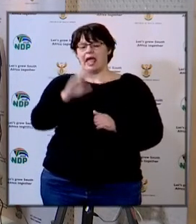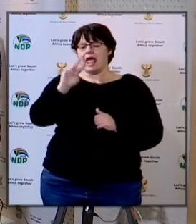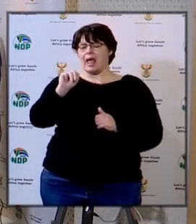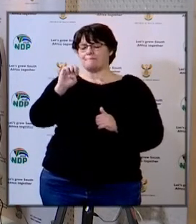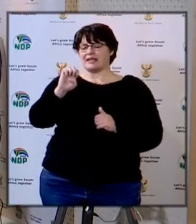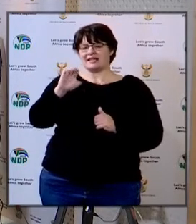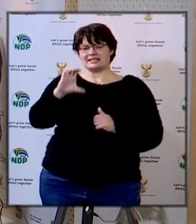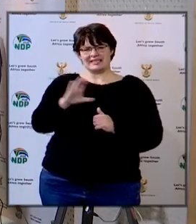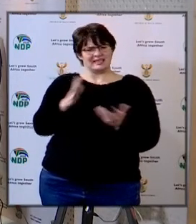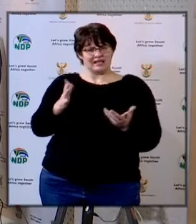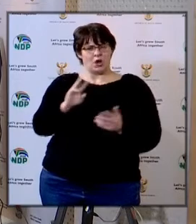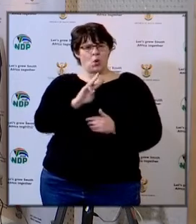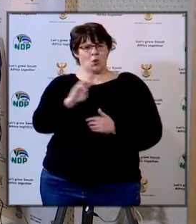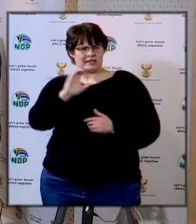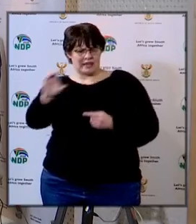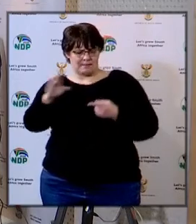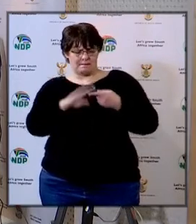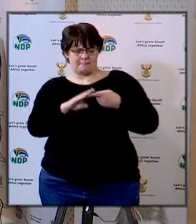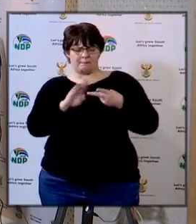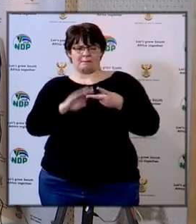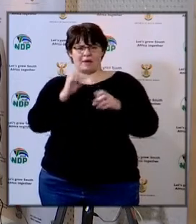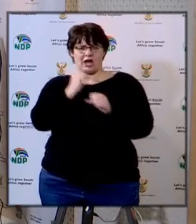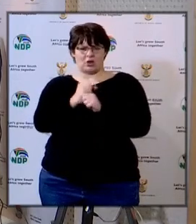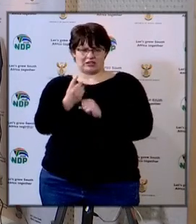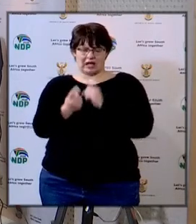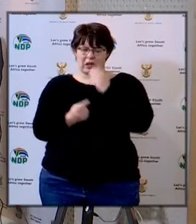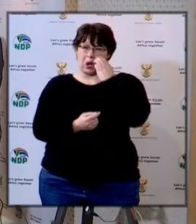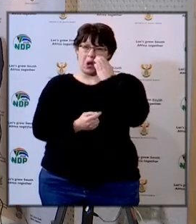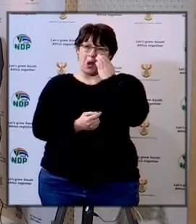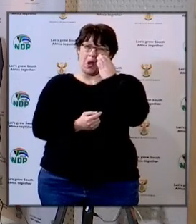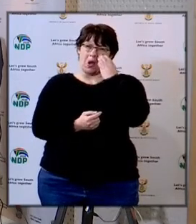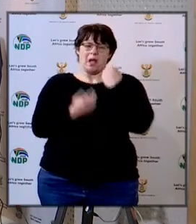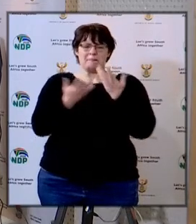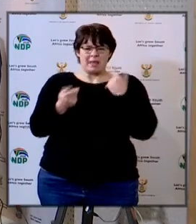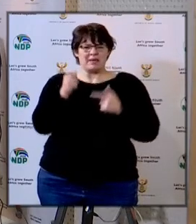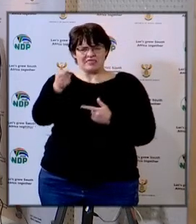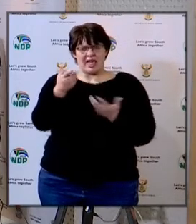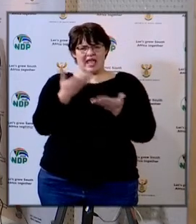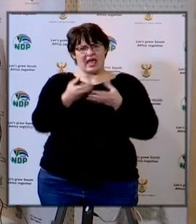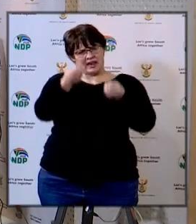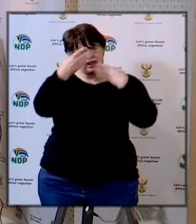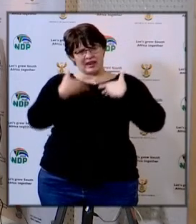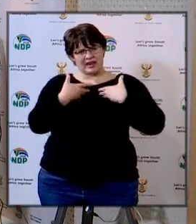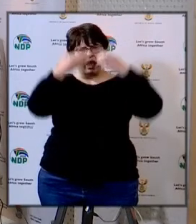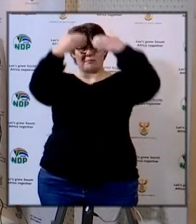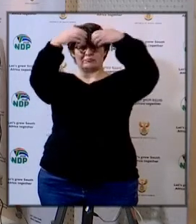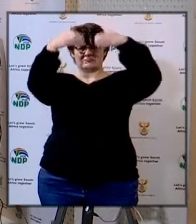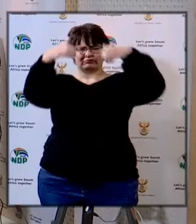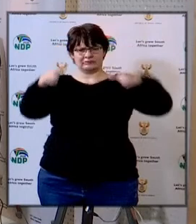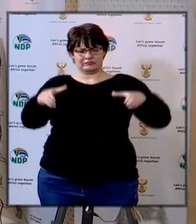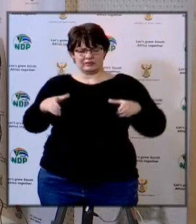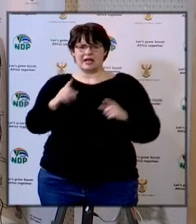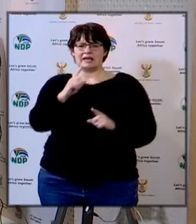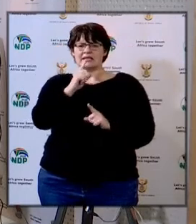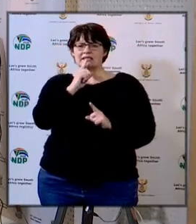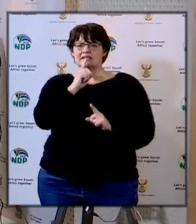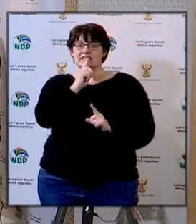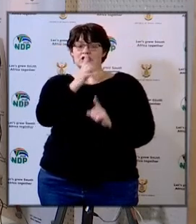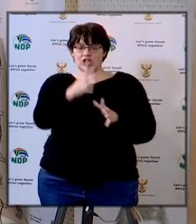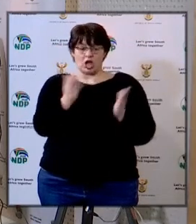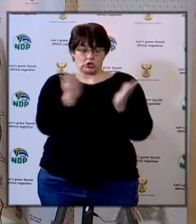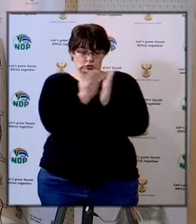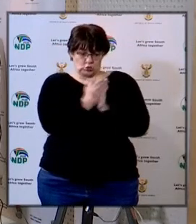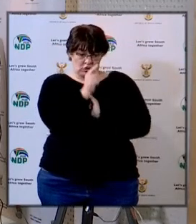emissies of Western Cape and Houtin if I could just give a breakdown of how many teachers